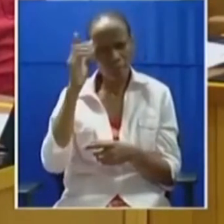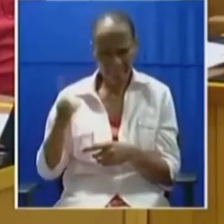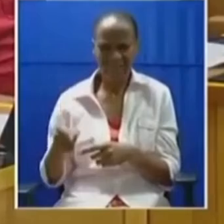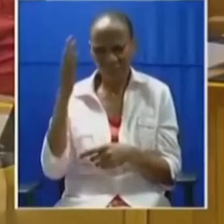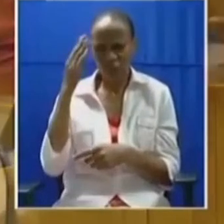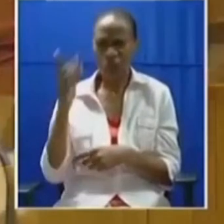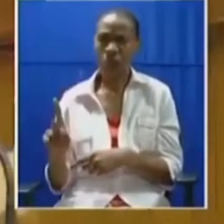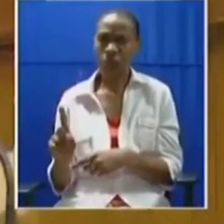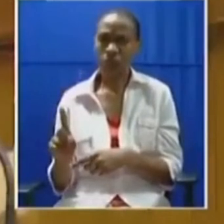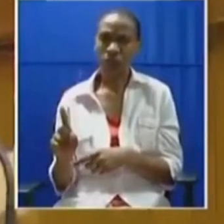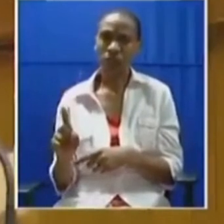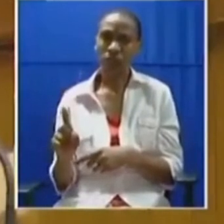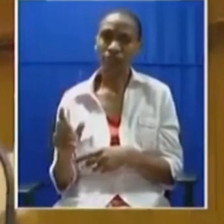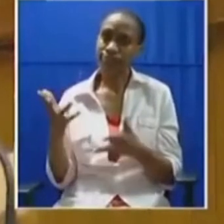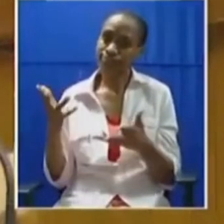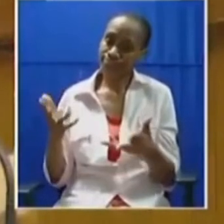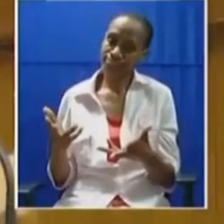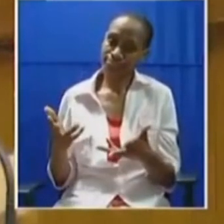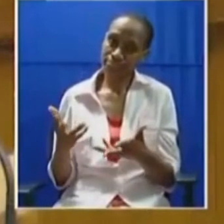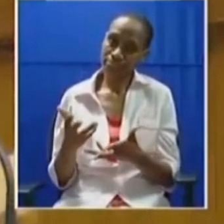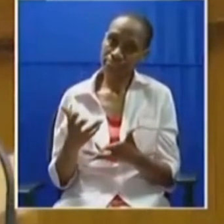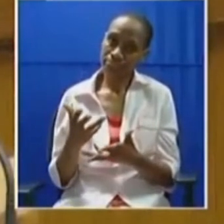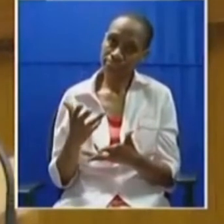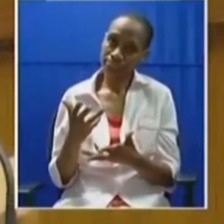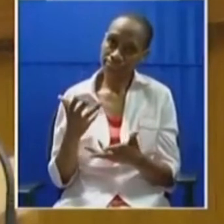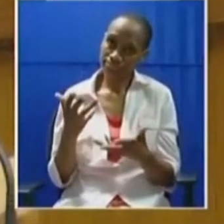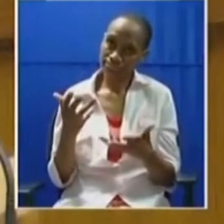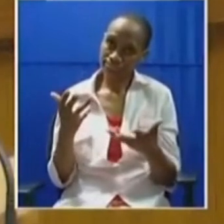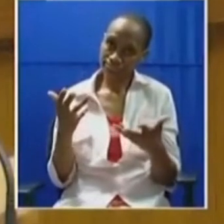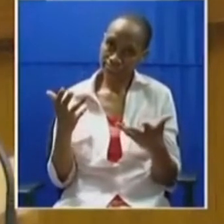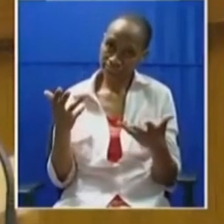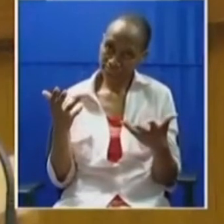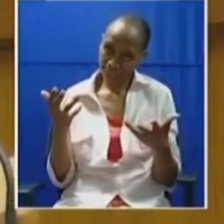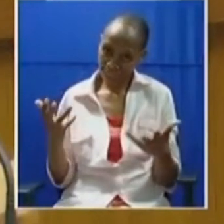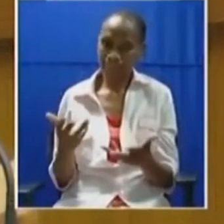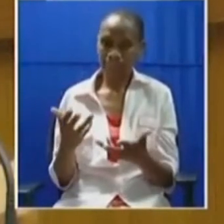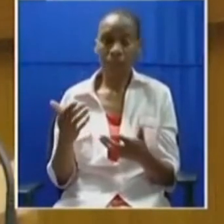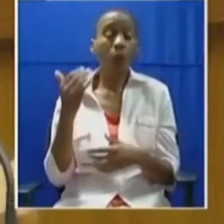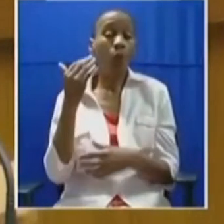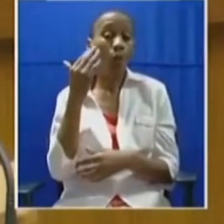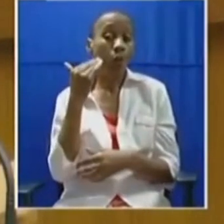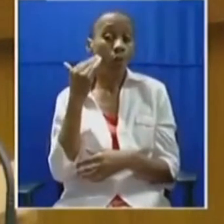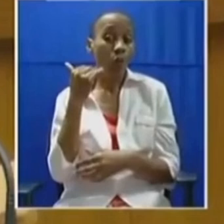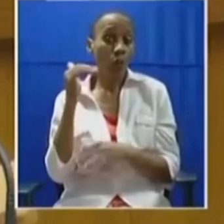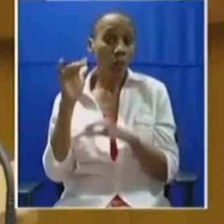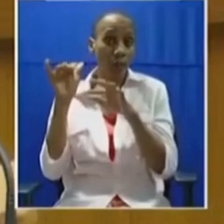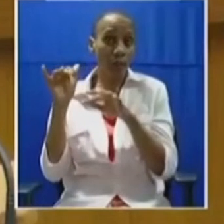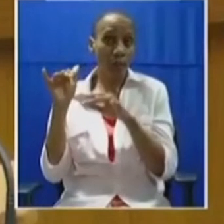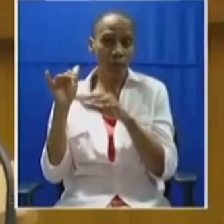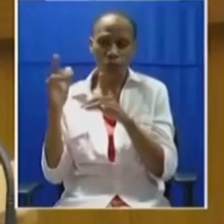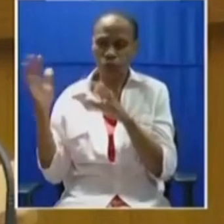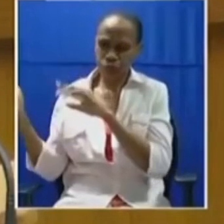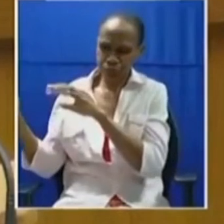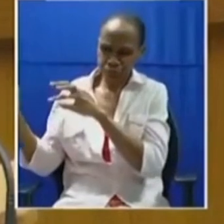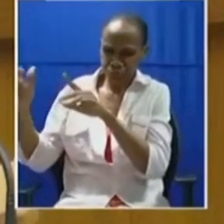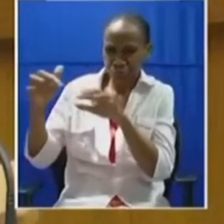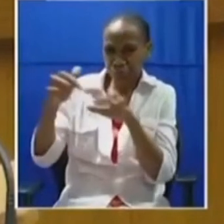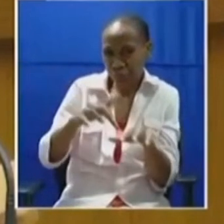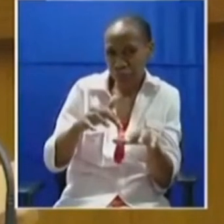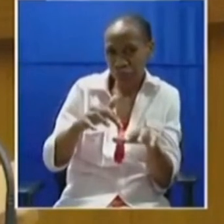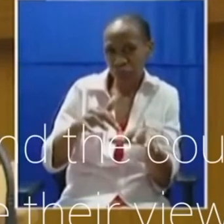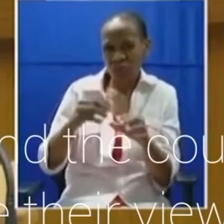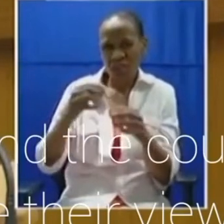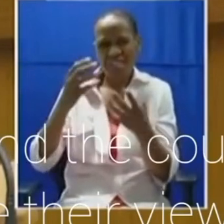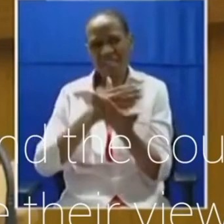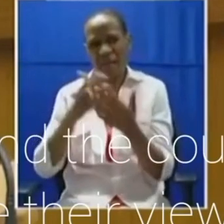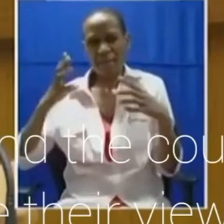that the white people who came, all of them, poor